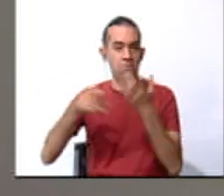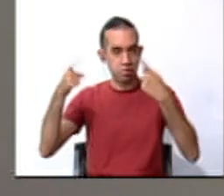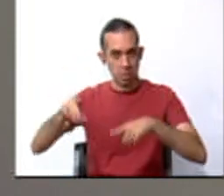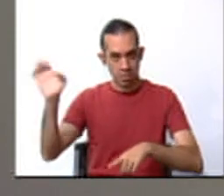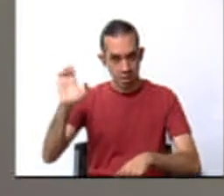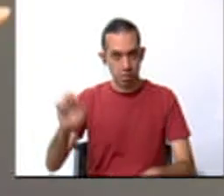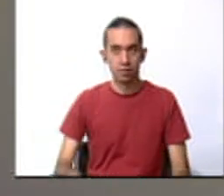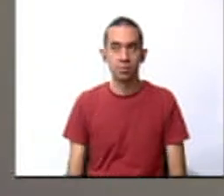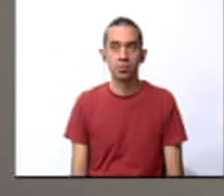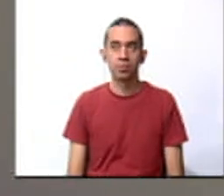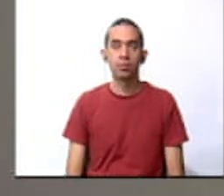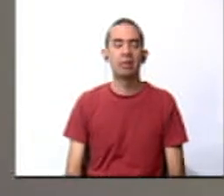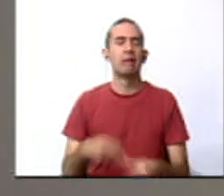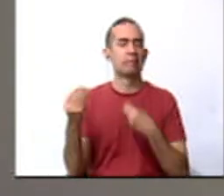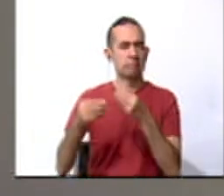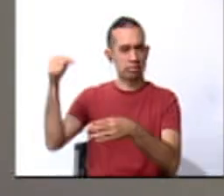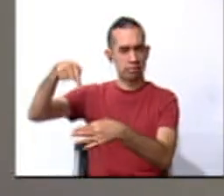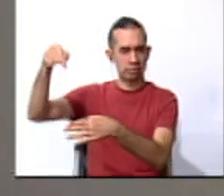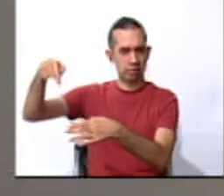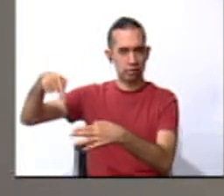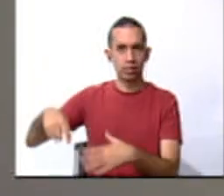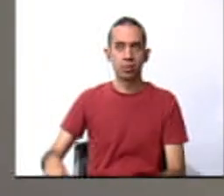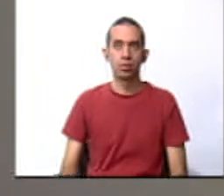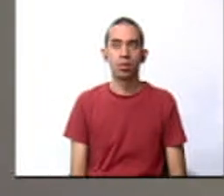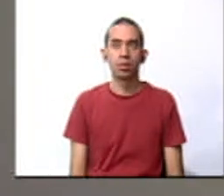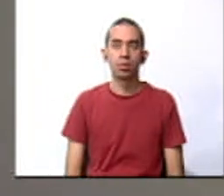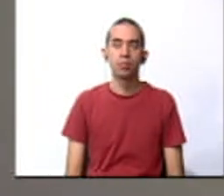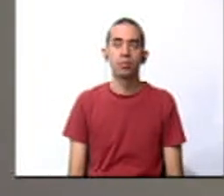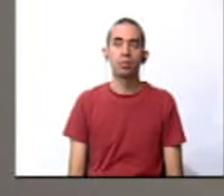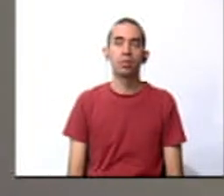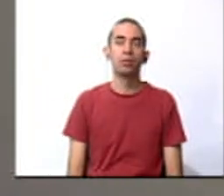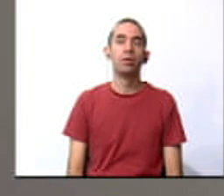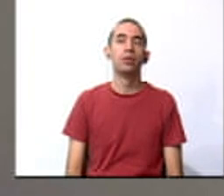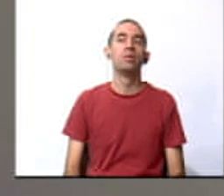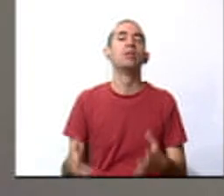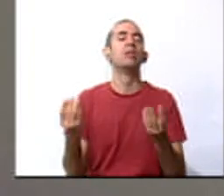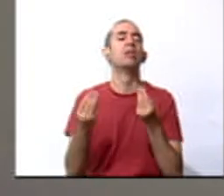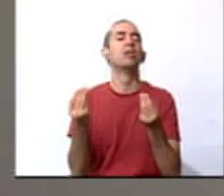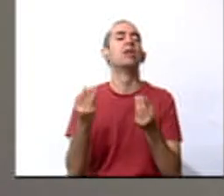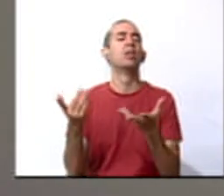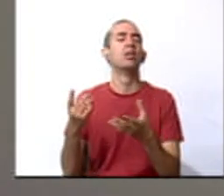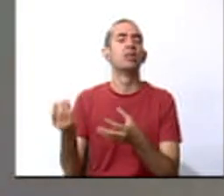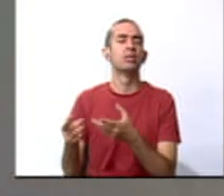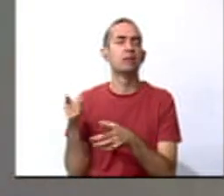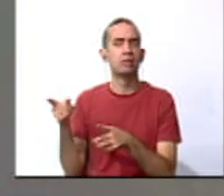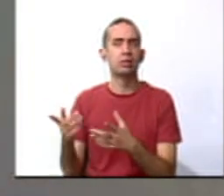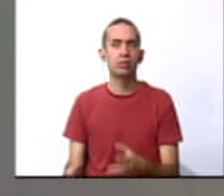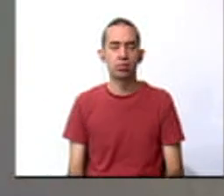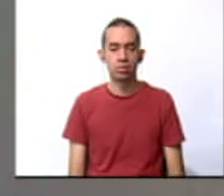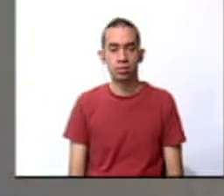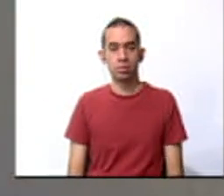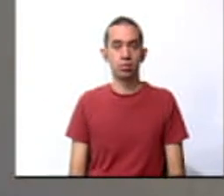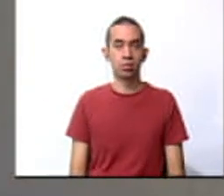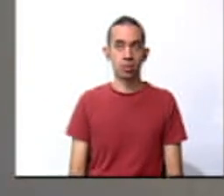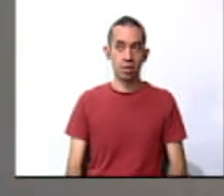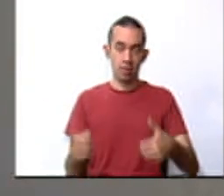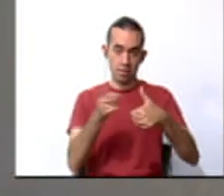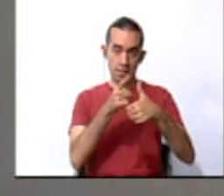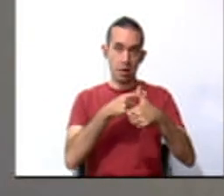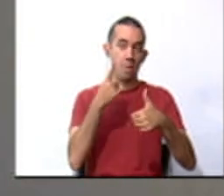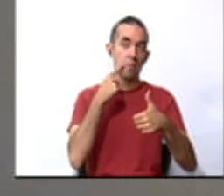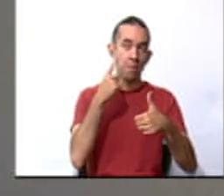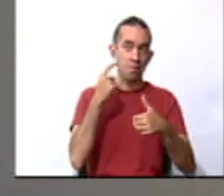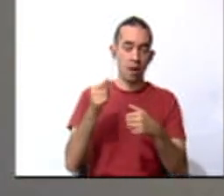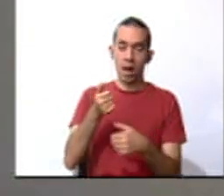What should we include? must take a look carefully. What should we do? For example, I put